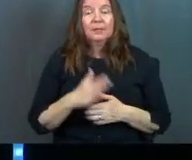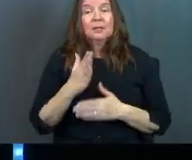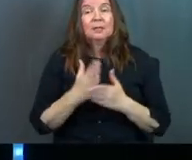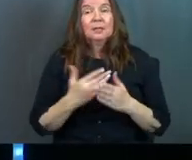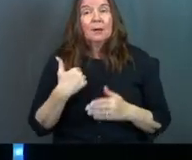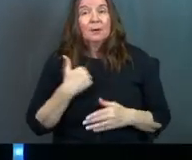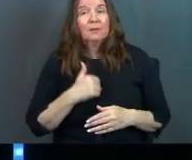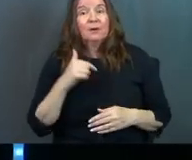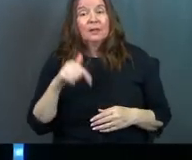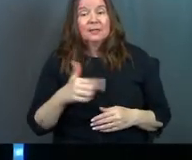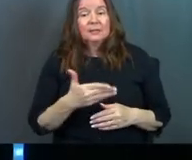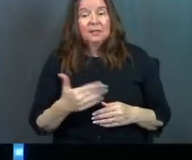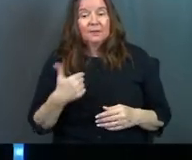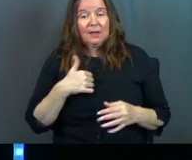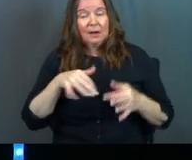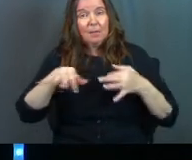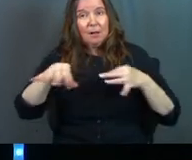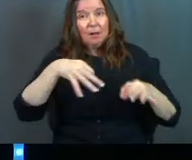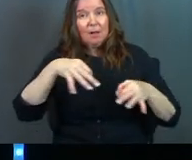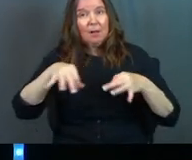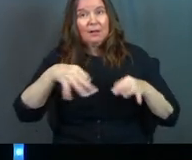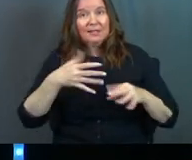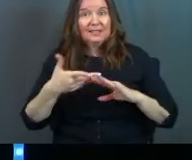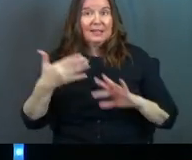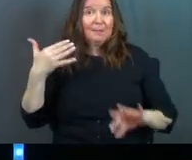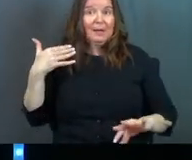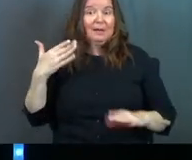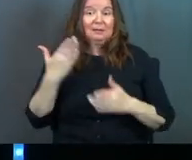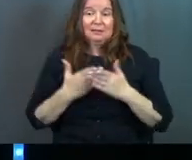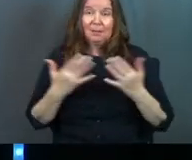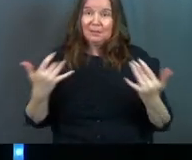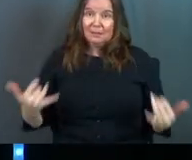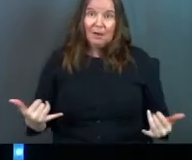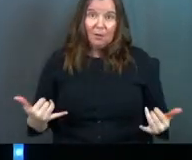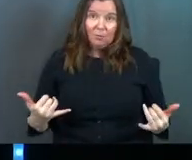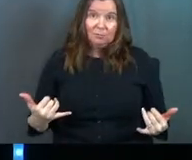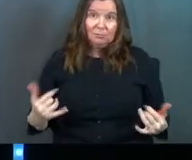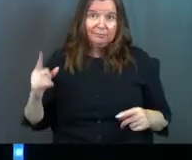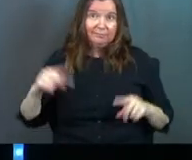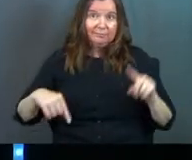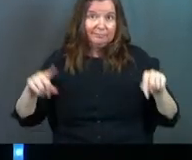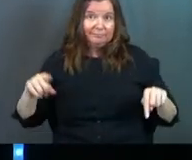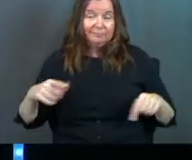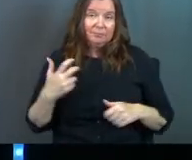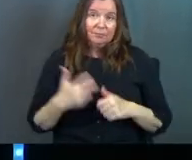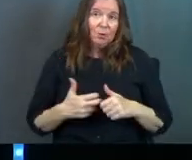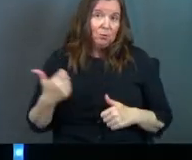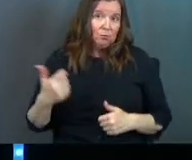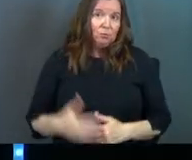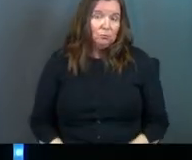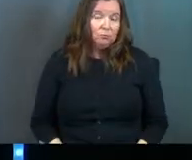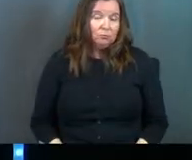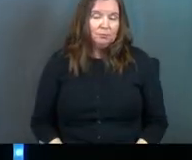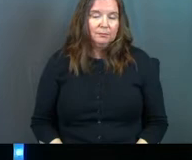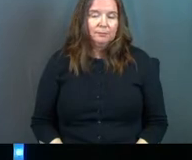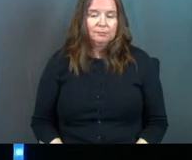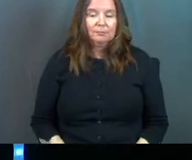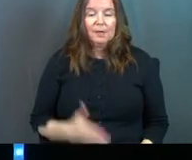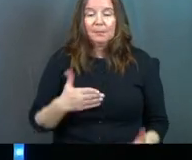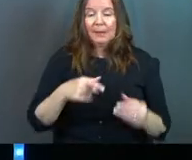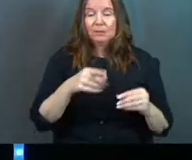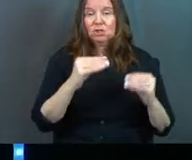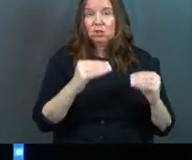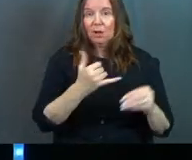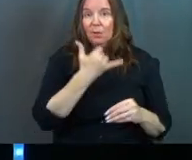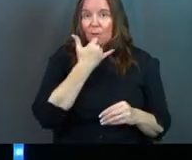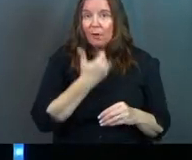Some of us, this stuff that I'm describing is in the past. Some of it, it's in the present. Even harder. She taught all the wrong